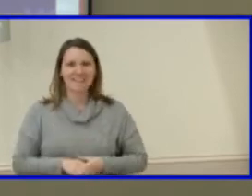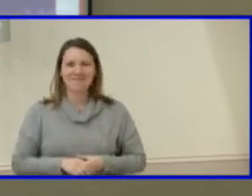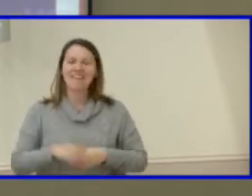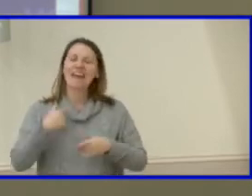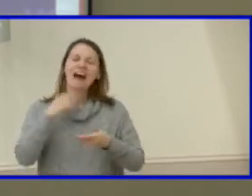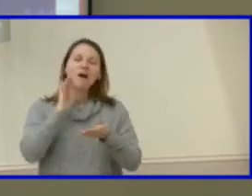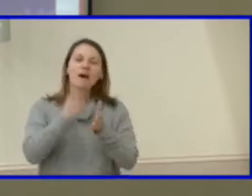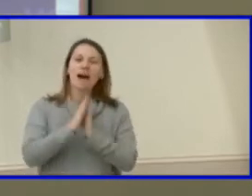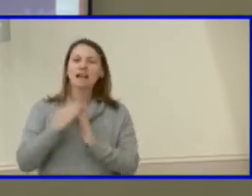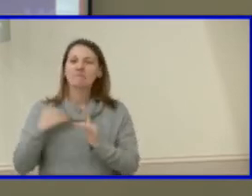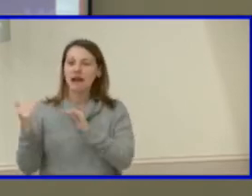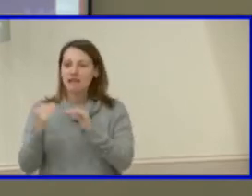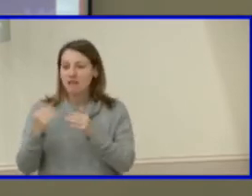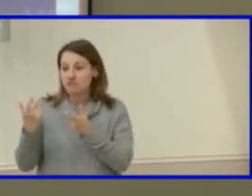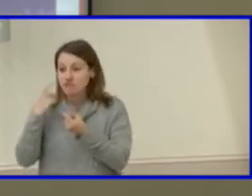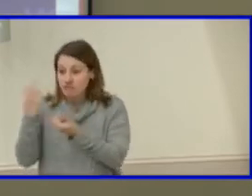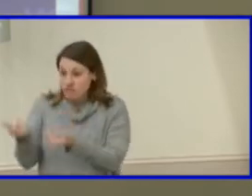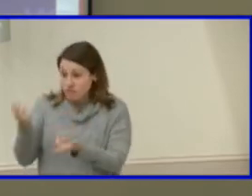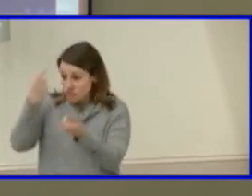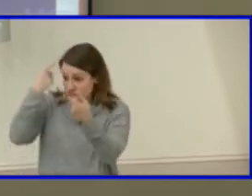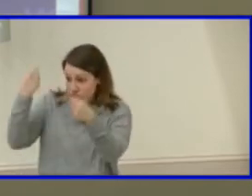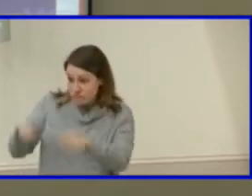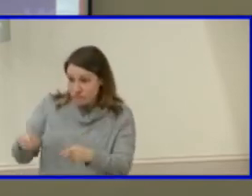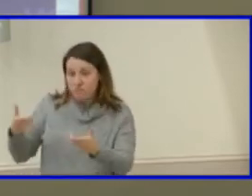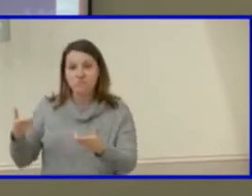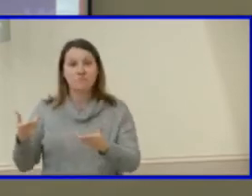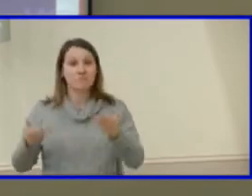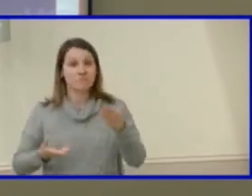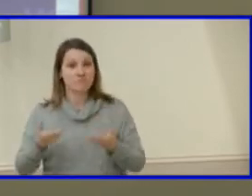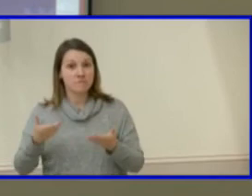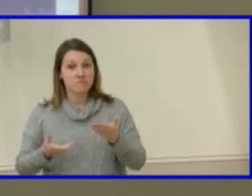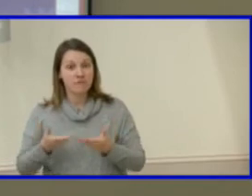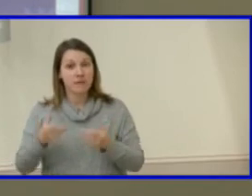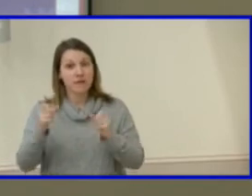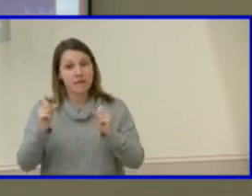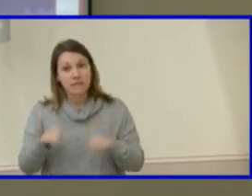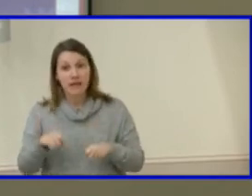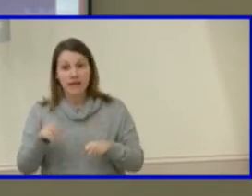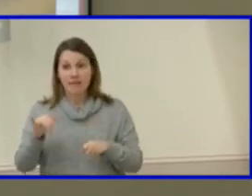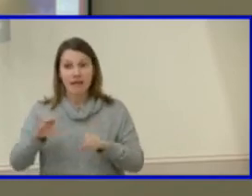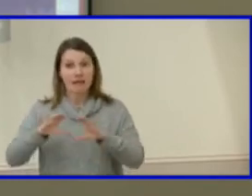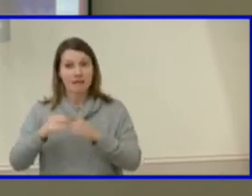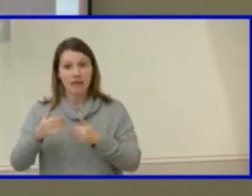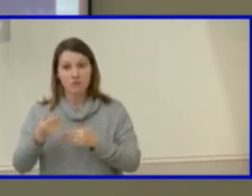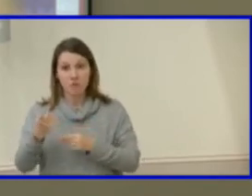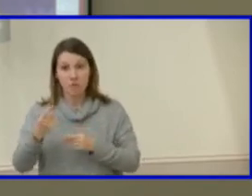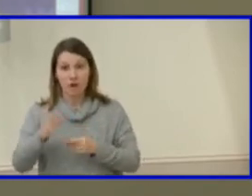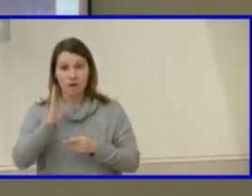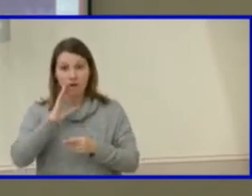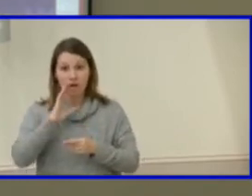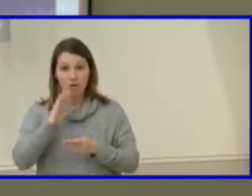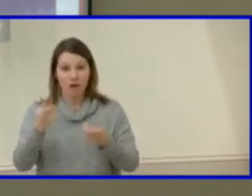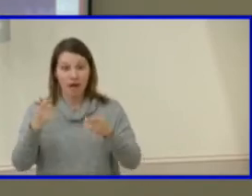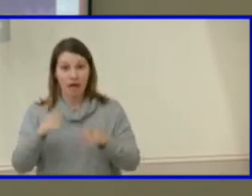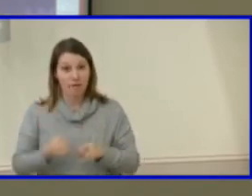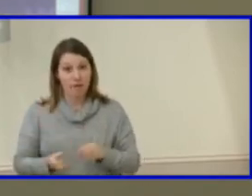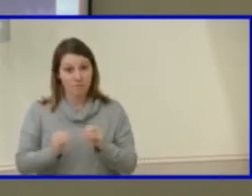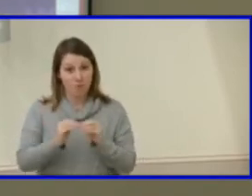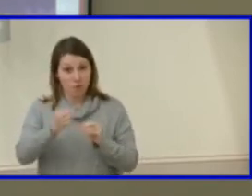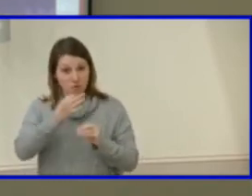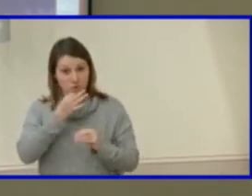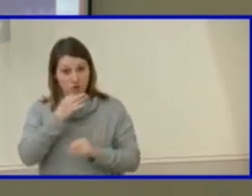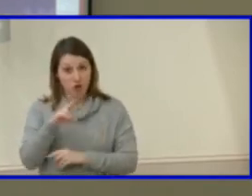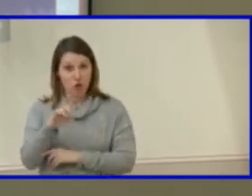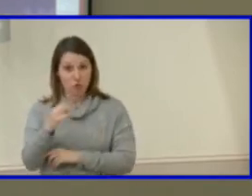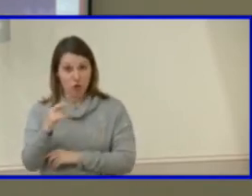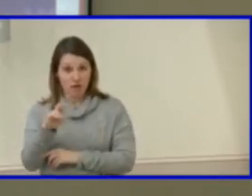up a year and if that classroom can come addition can come sooner out we will all at river's edge be very very